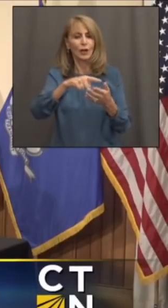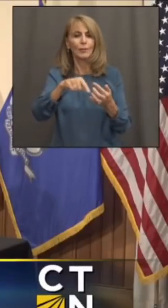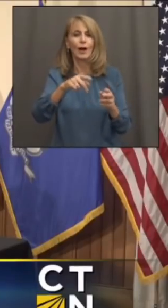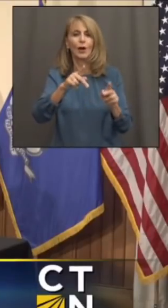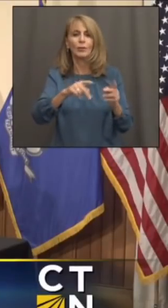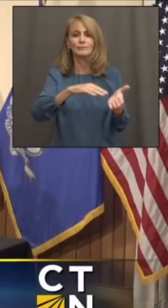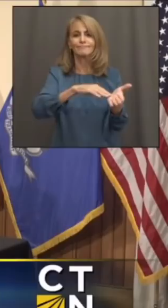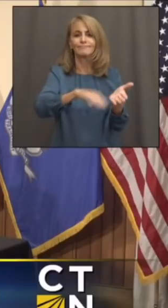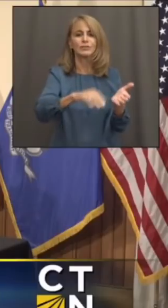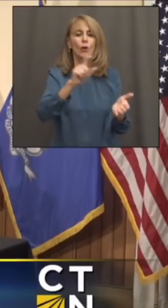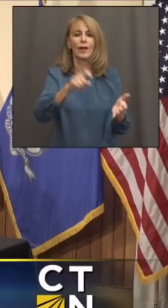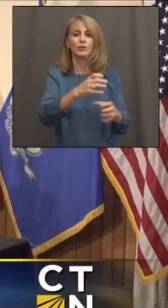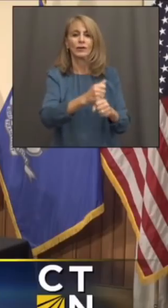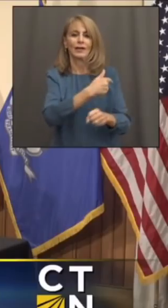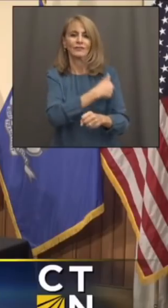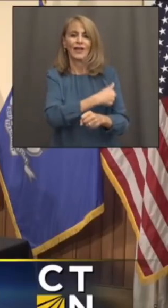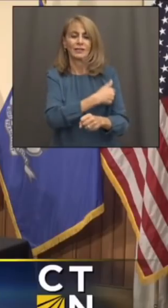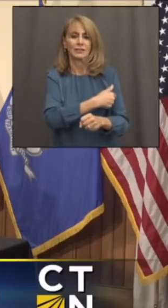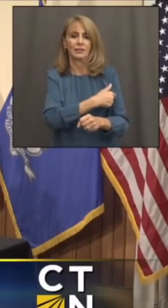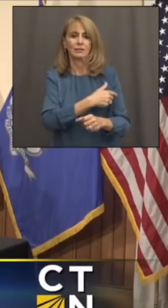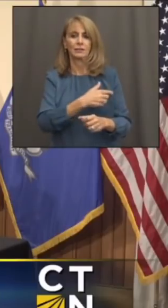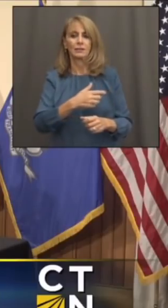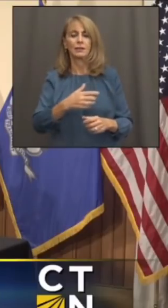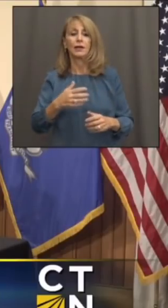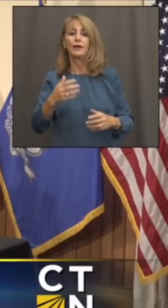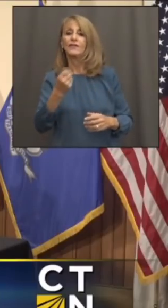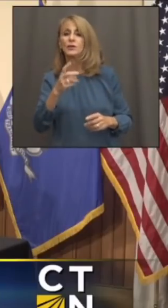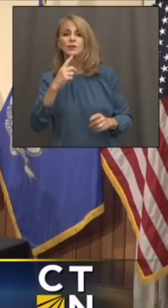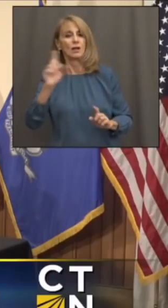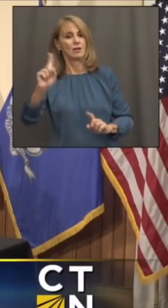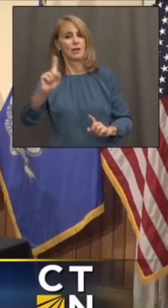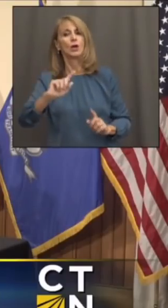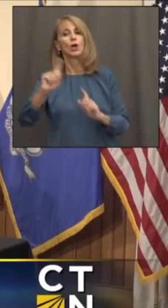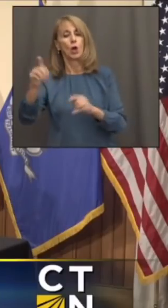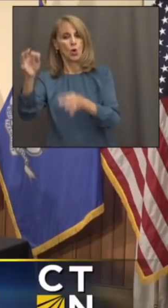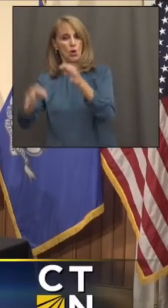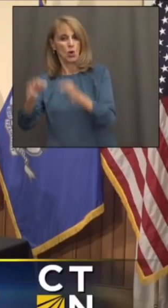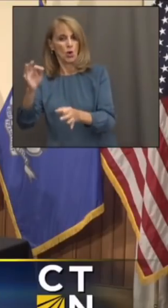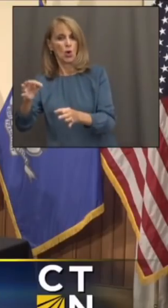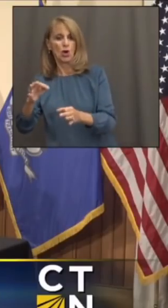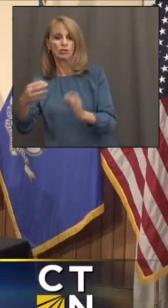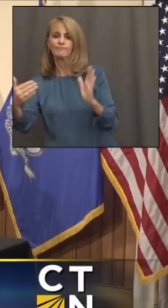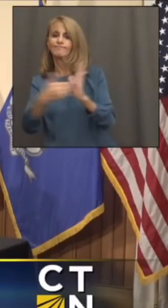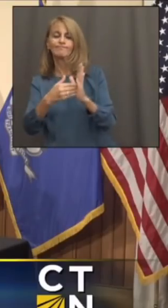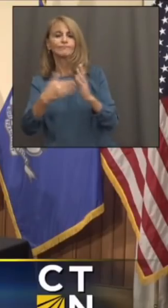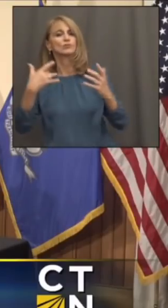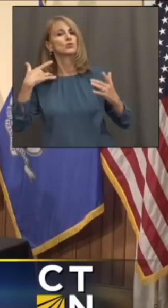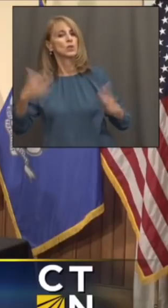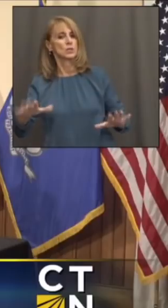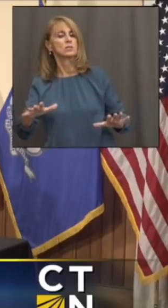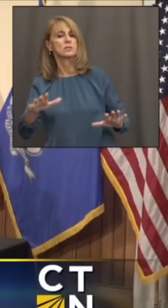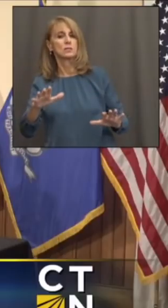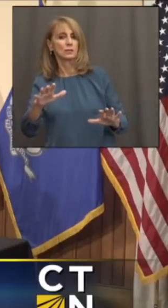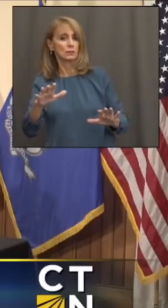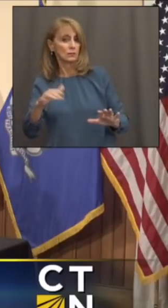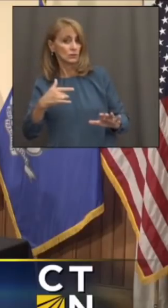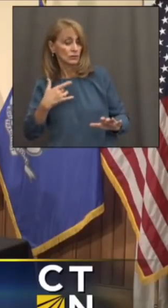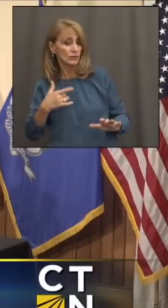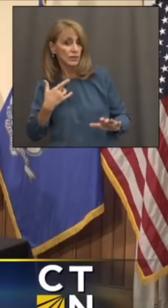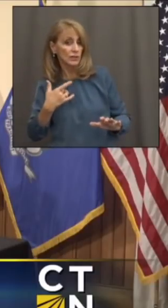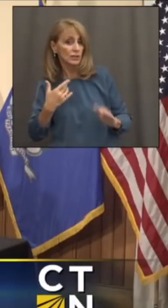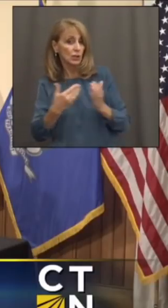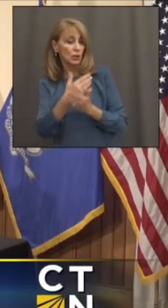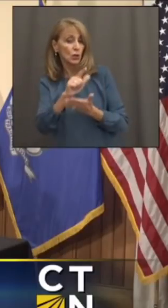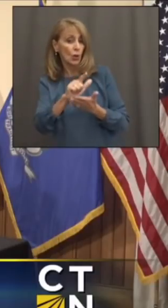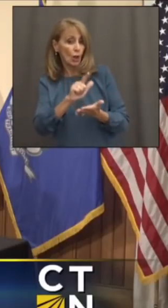that they plan to challenge that in court, anticipating that that will be a story in the near future. Do you think that that's a new, that